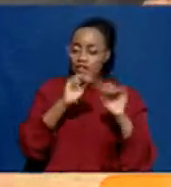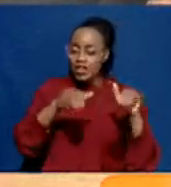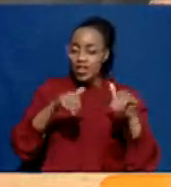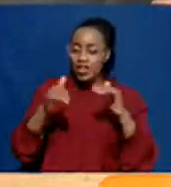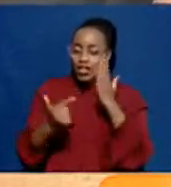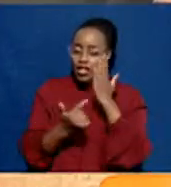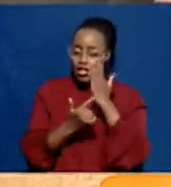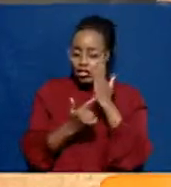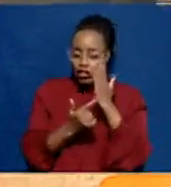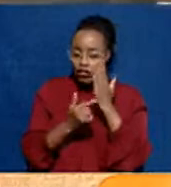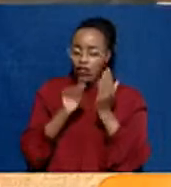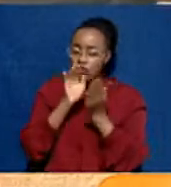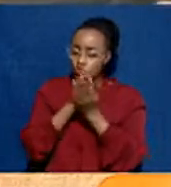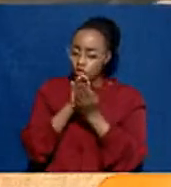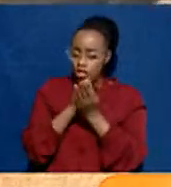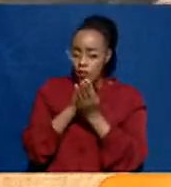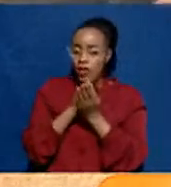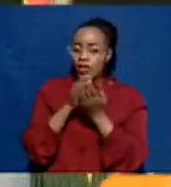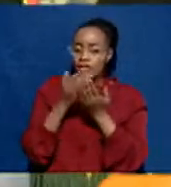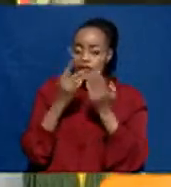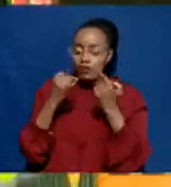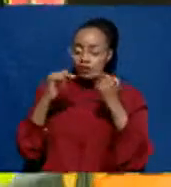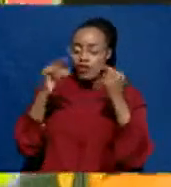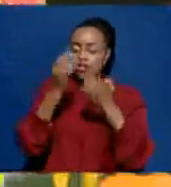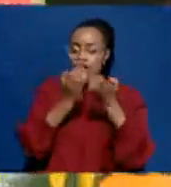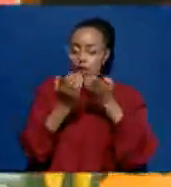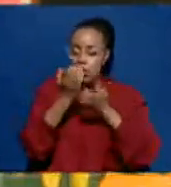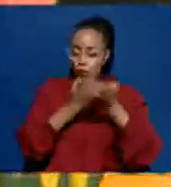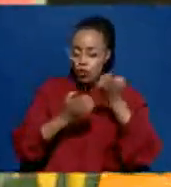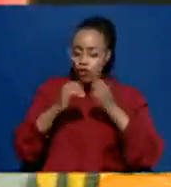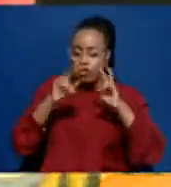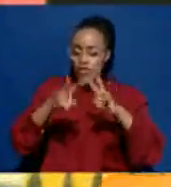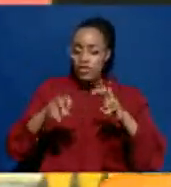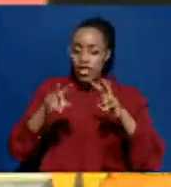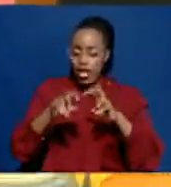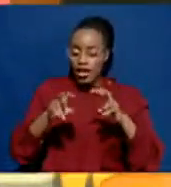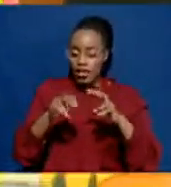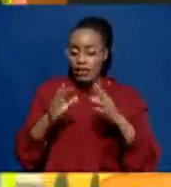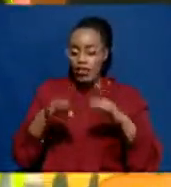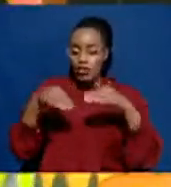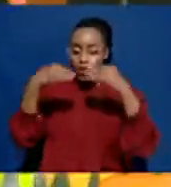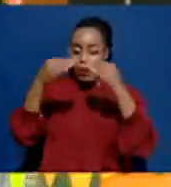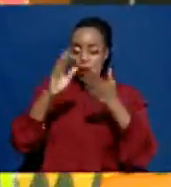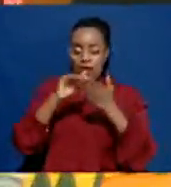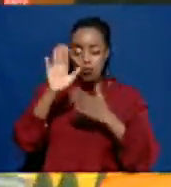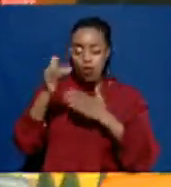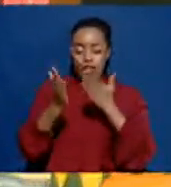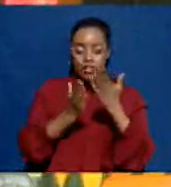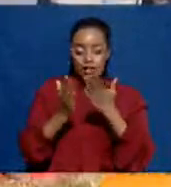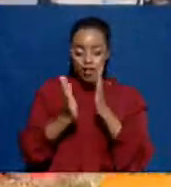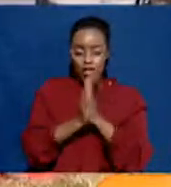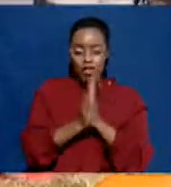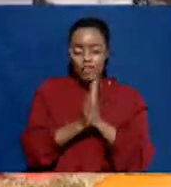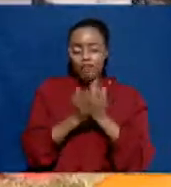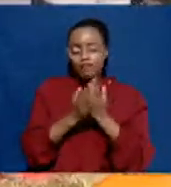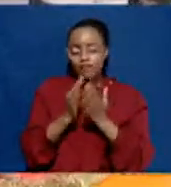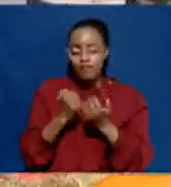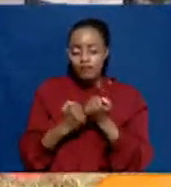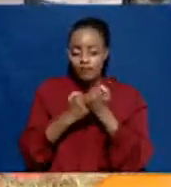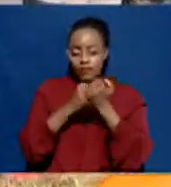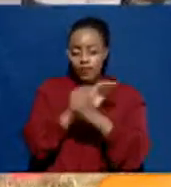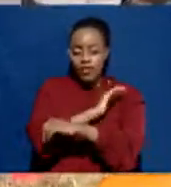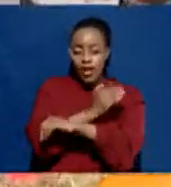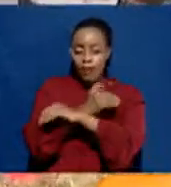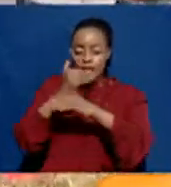technologies, incubate and accelerate the commercialization of research outputs, provide extension services, and facilitate capacity building